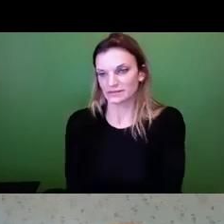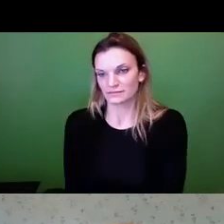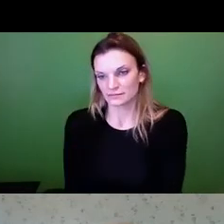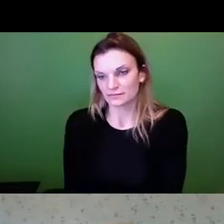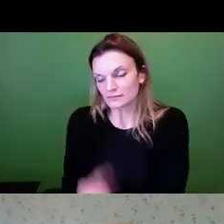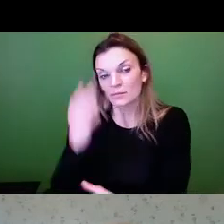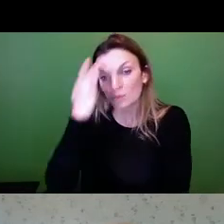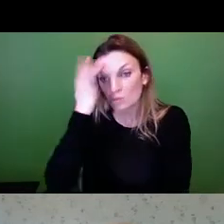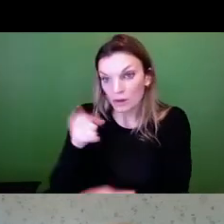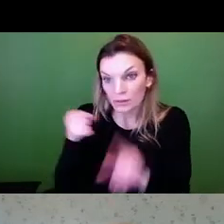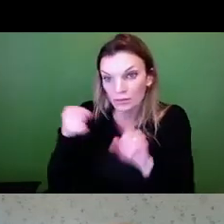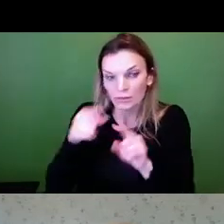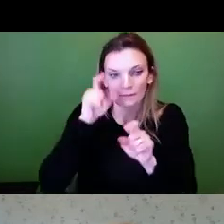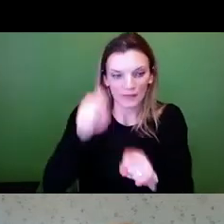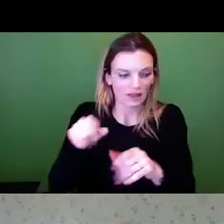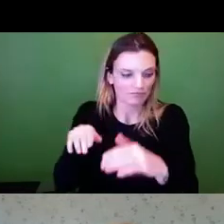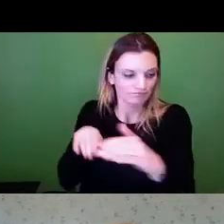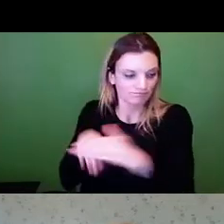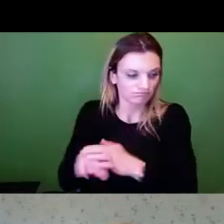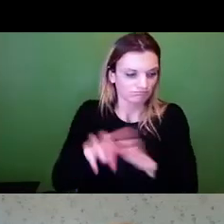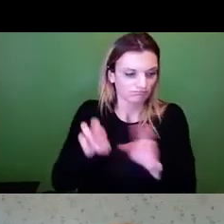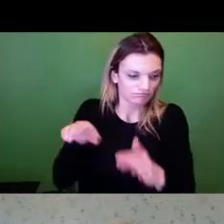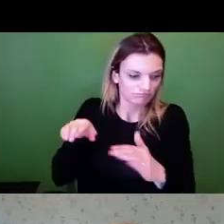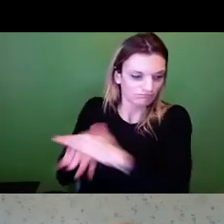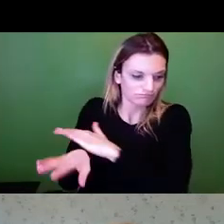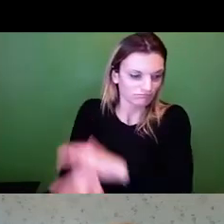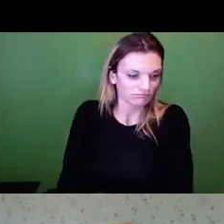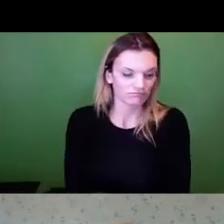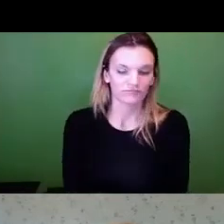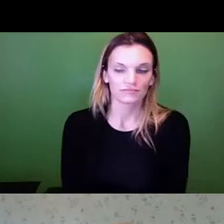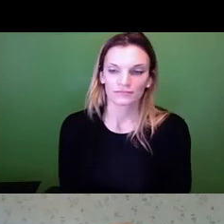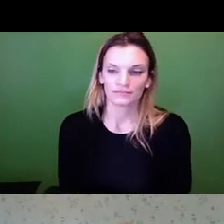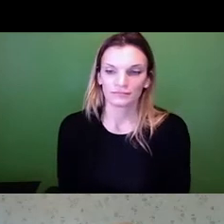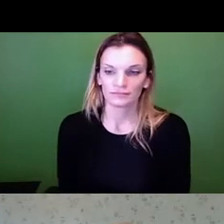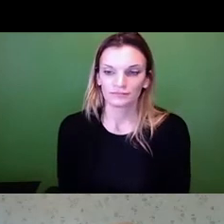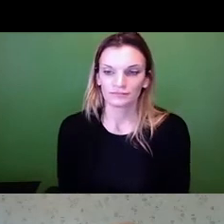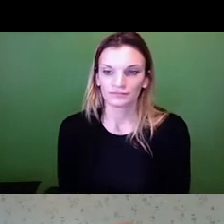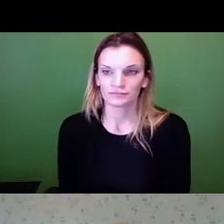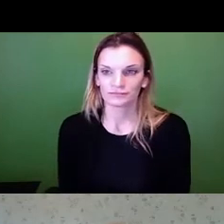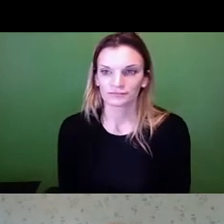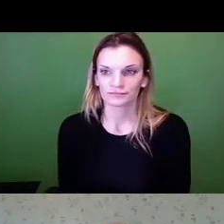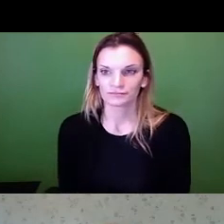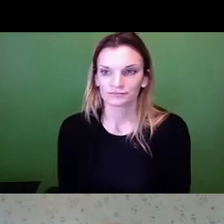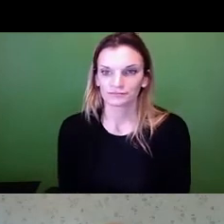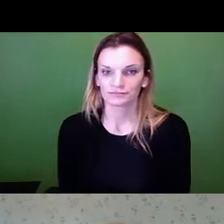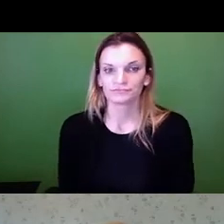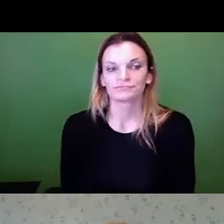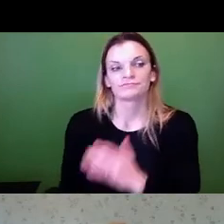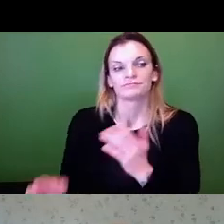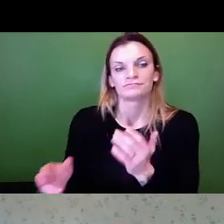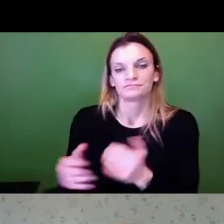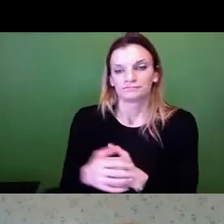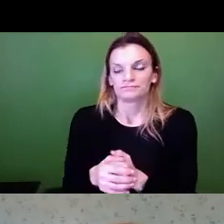can continue on moving down roads and continue sidewalks while there's construction work going on.